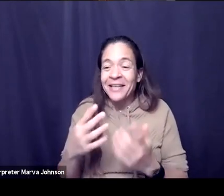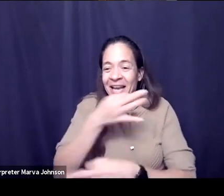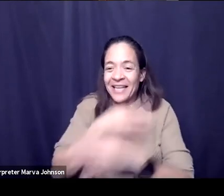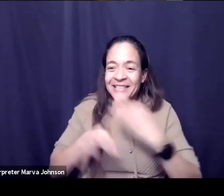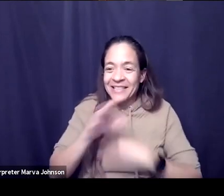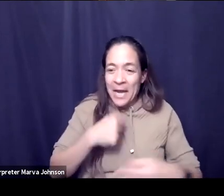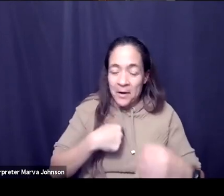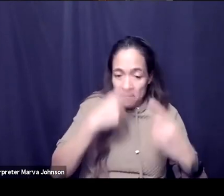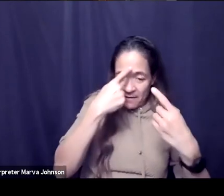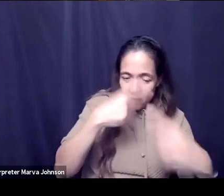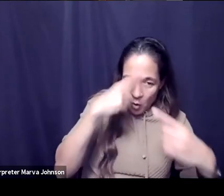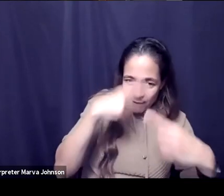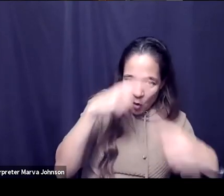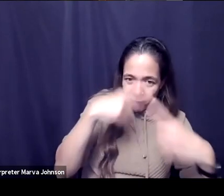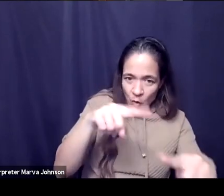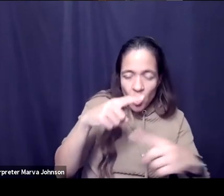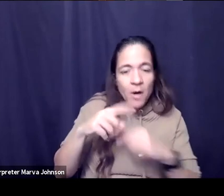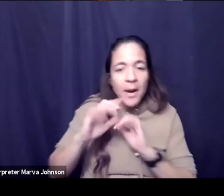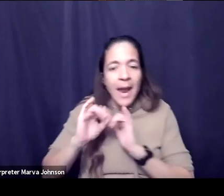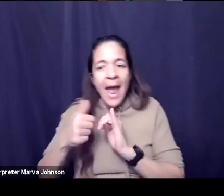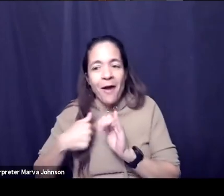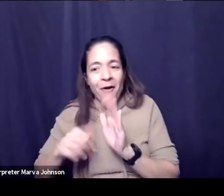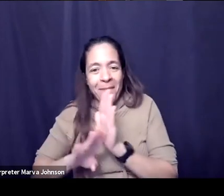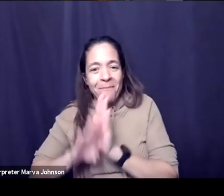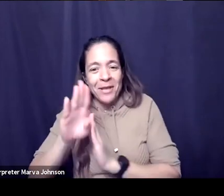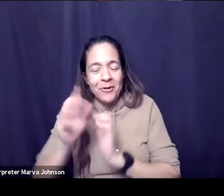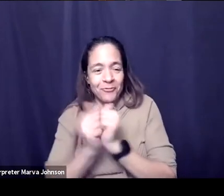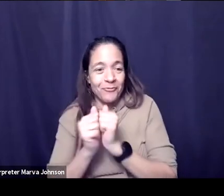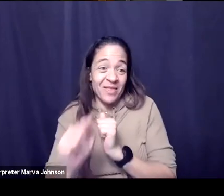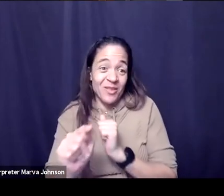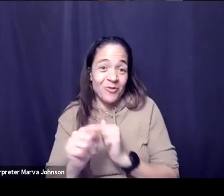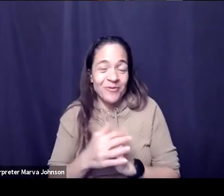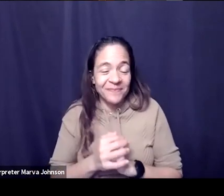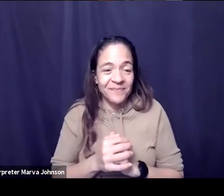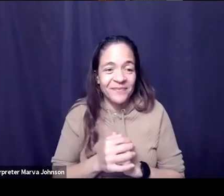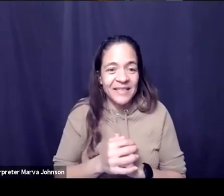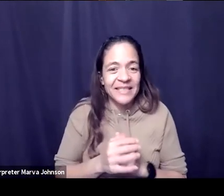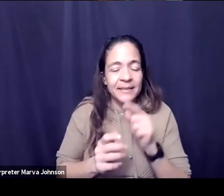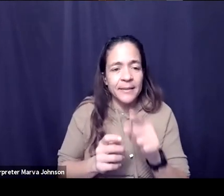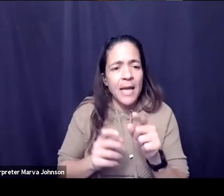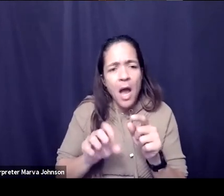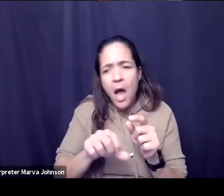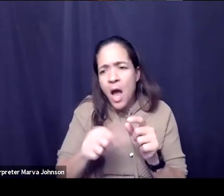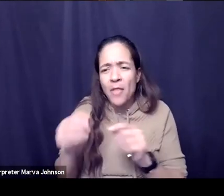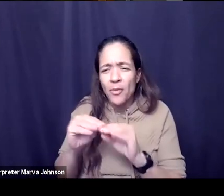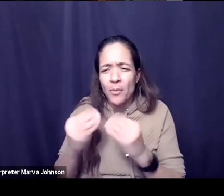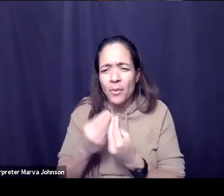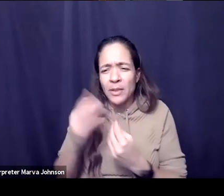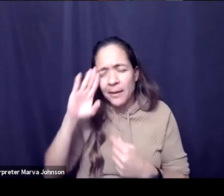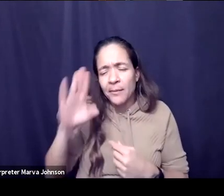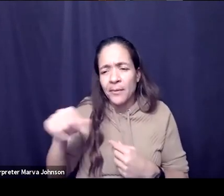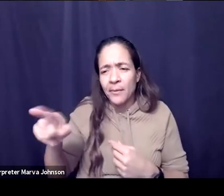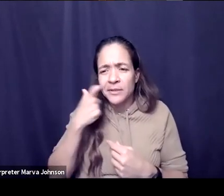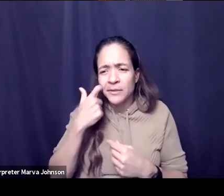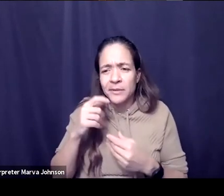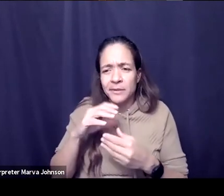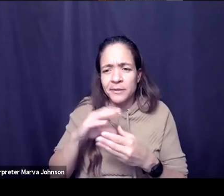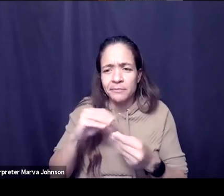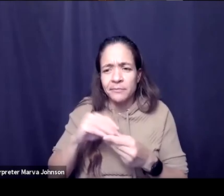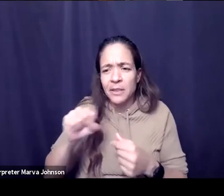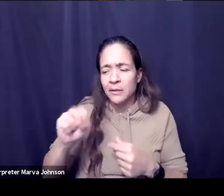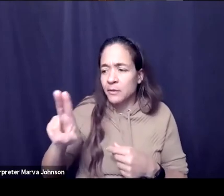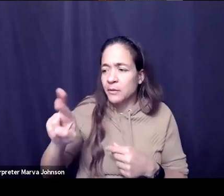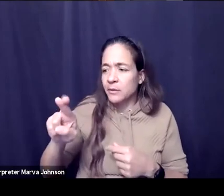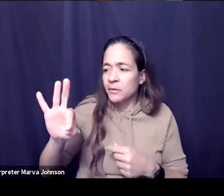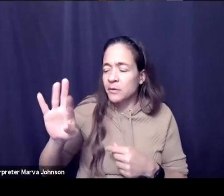let me build with you yeah are there any other organizations we talked about surf rider but are there others that you can point to and go gosh you know